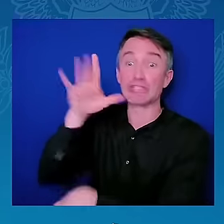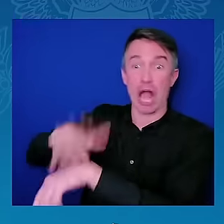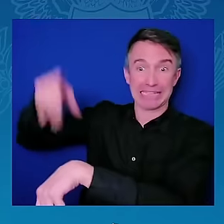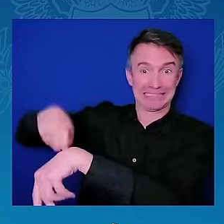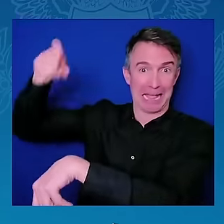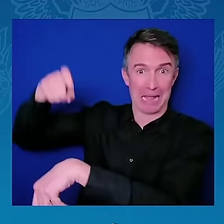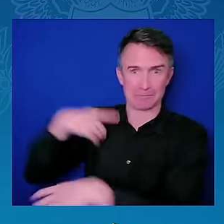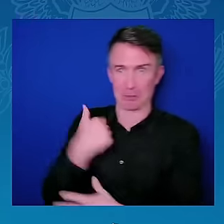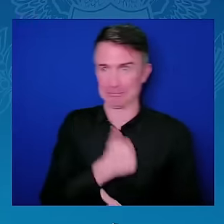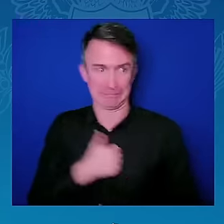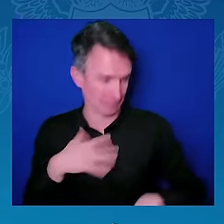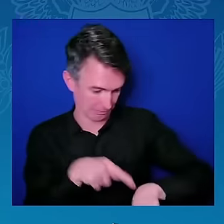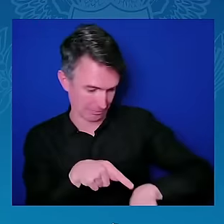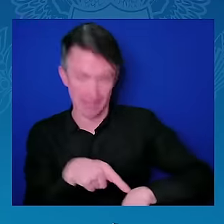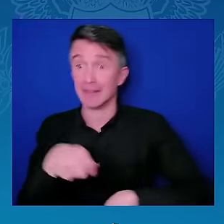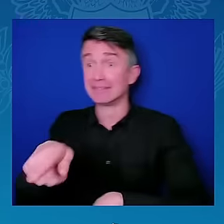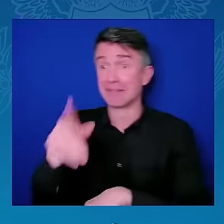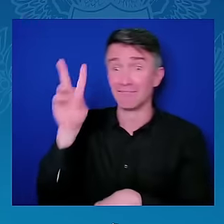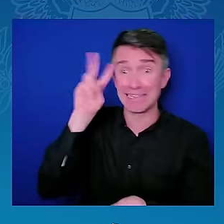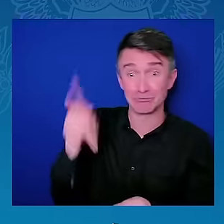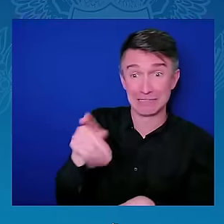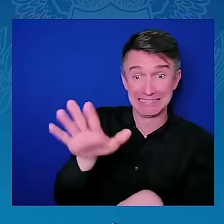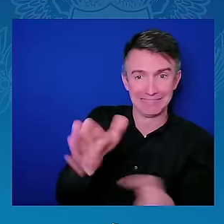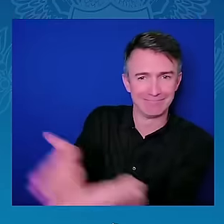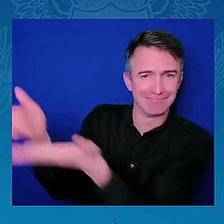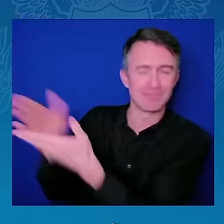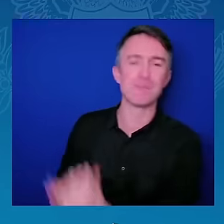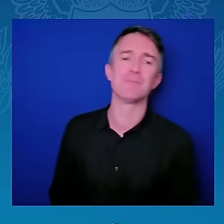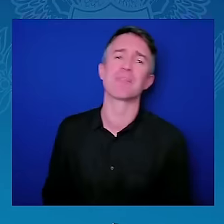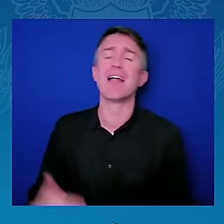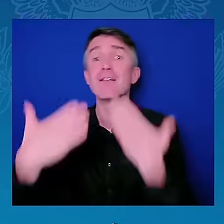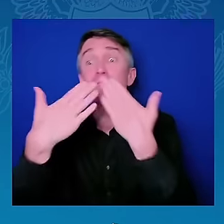She's done a remarkable, remarkable job. Thank you.